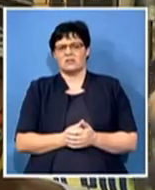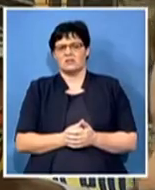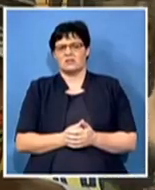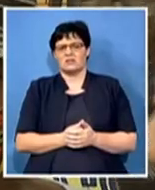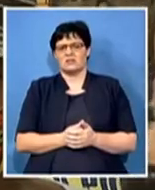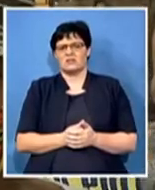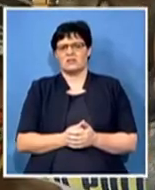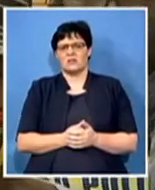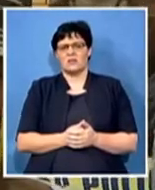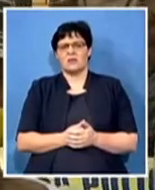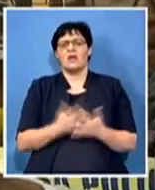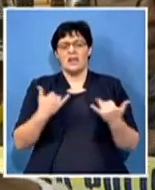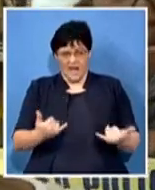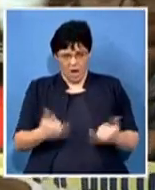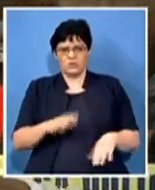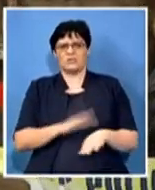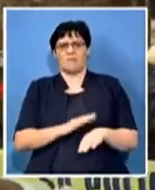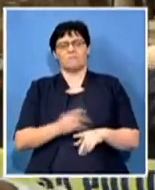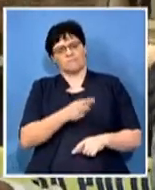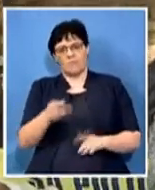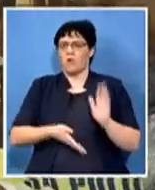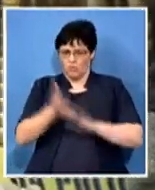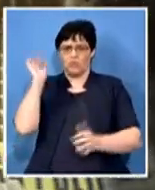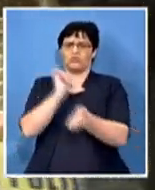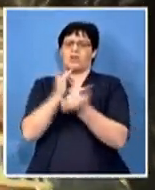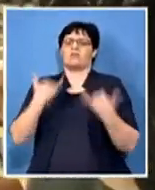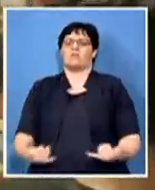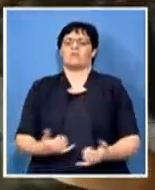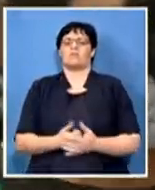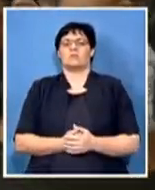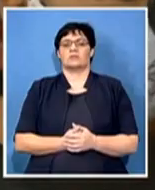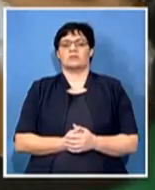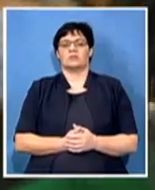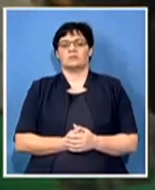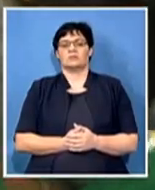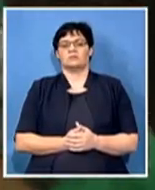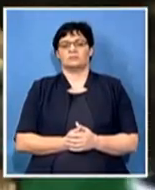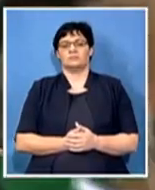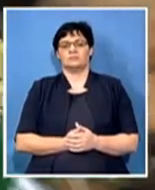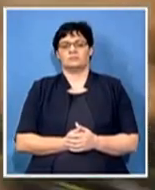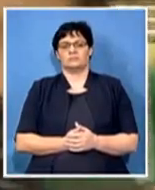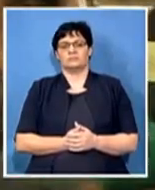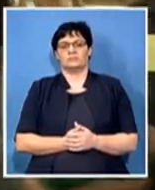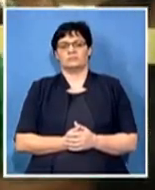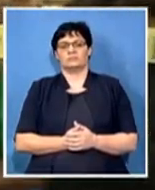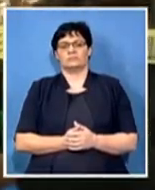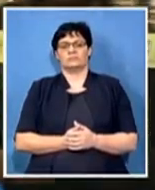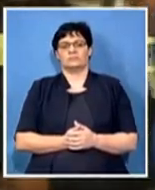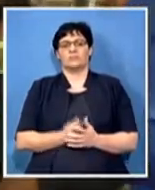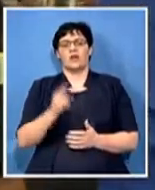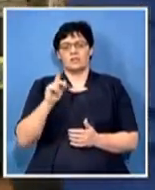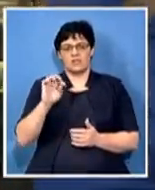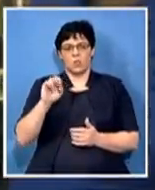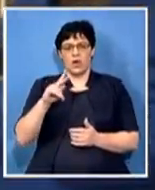to go to jail. Okay, thank you very much, sir. Now we're going to be joined by Mkulisidukwana. He's one of the former NECs here in the free